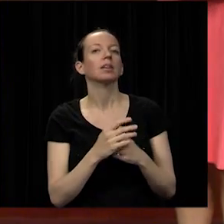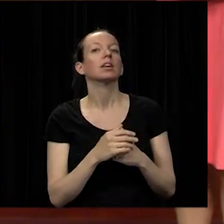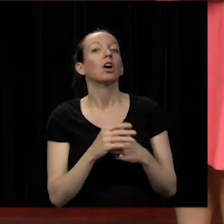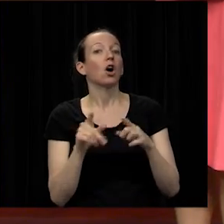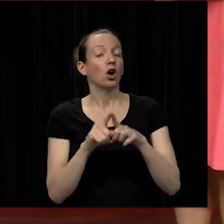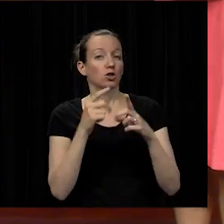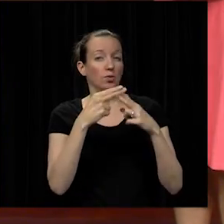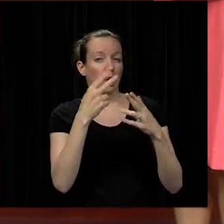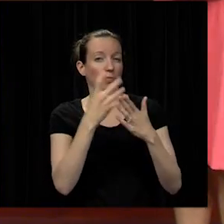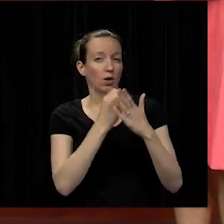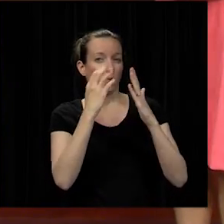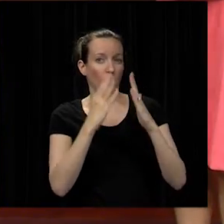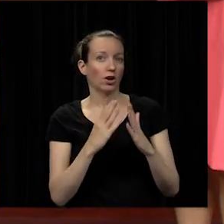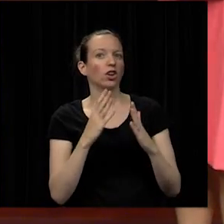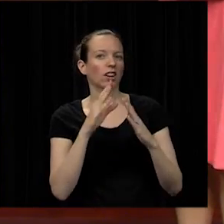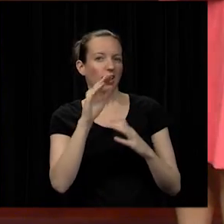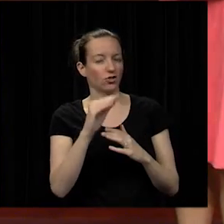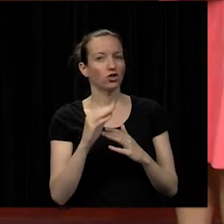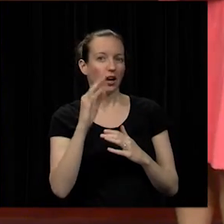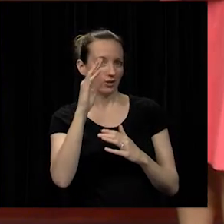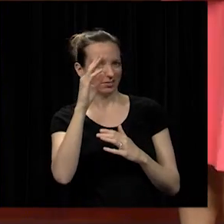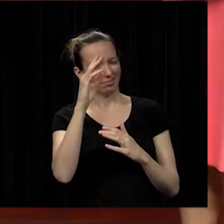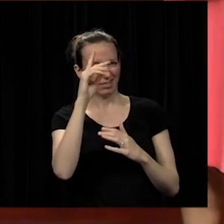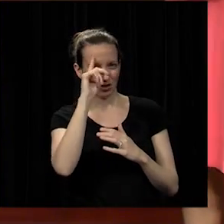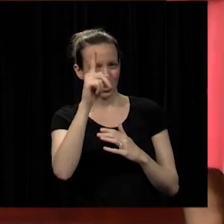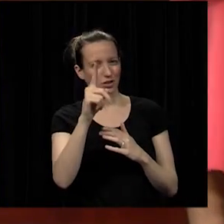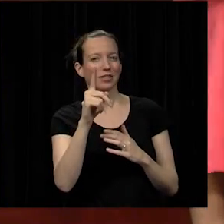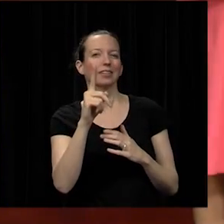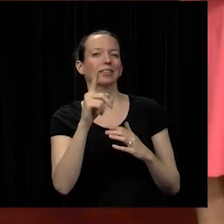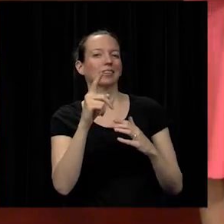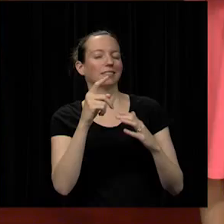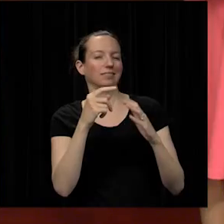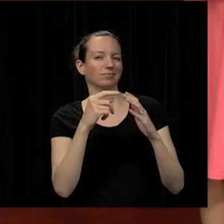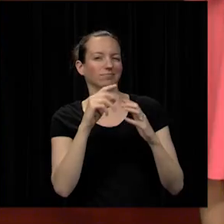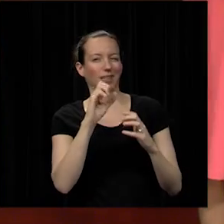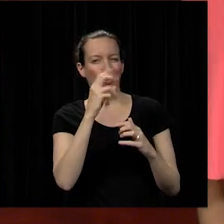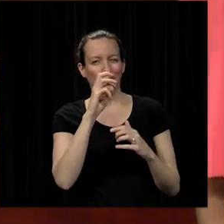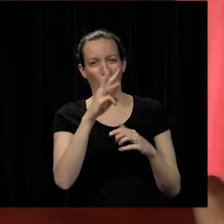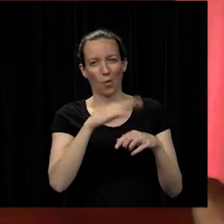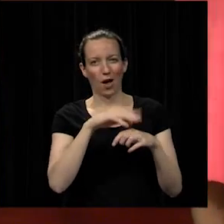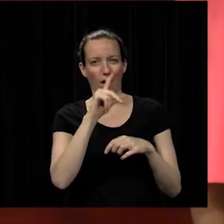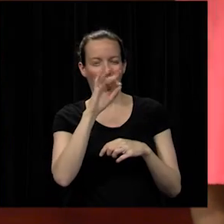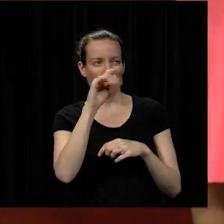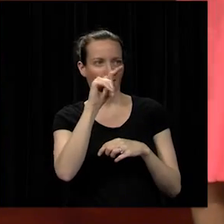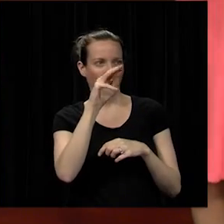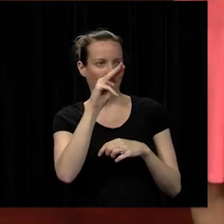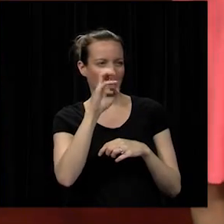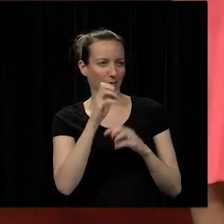genius a show on lifetime congratulations vanya and all of your success we are so proud of you thank